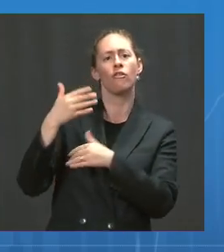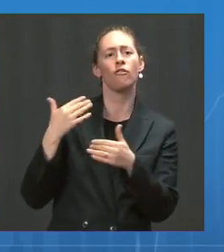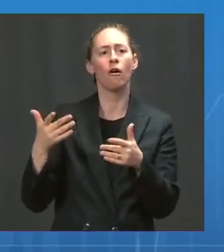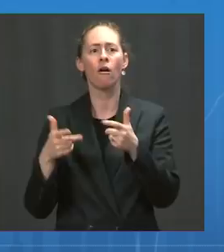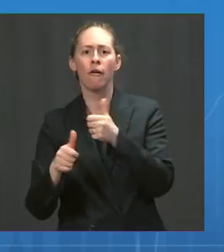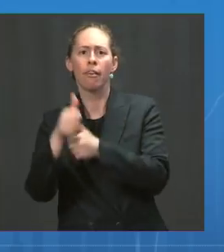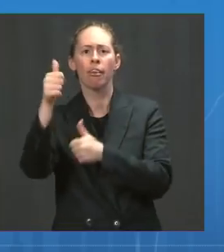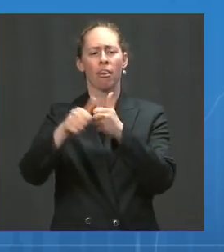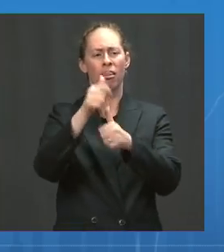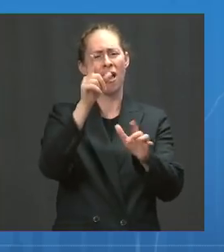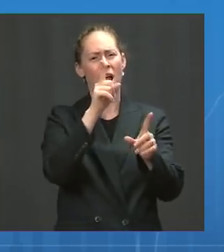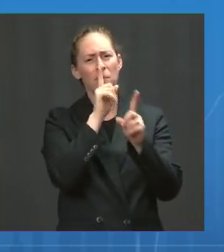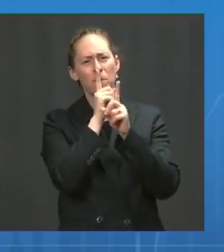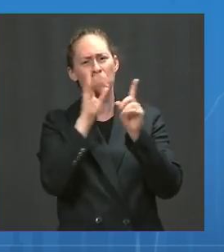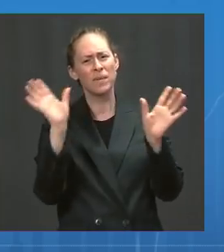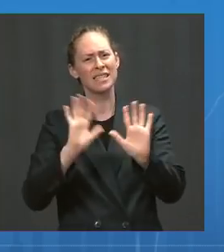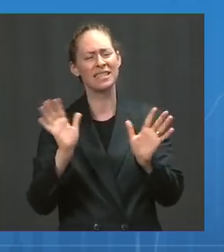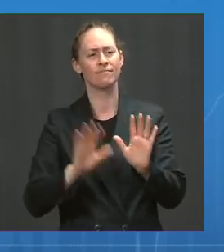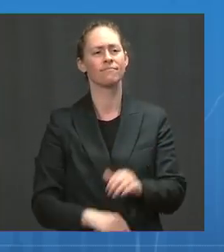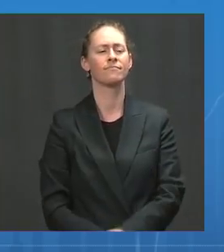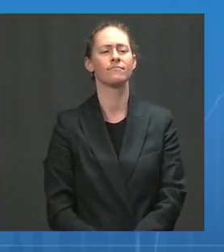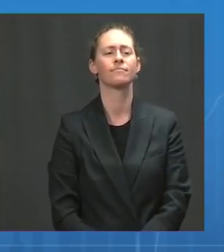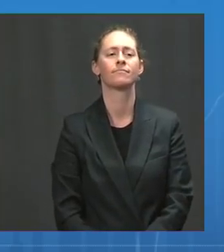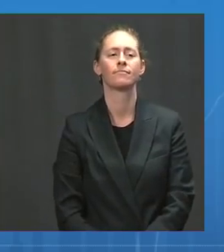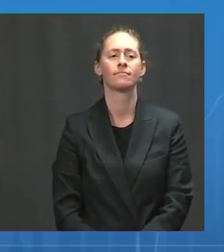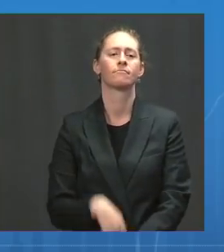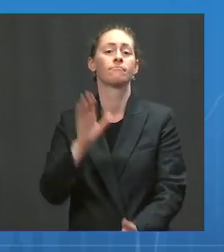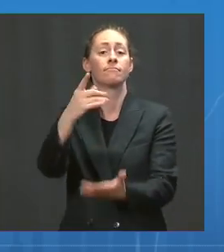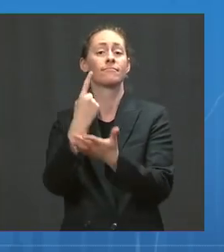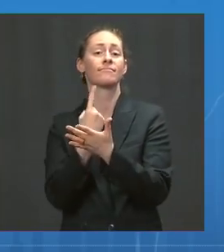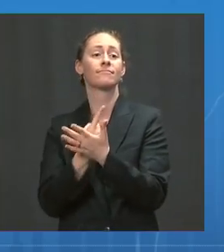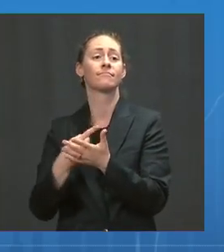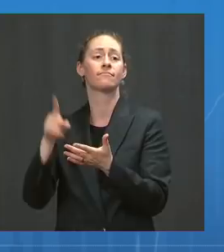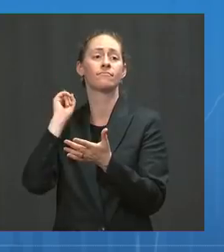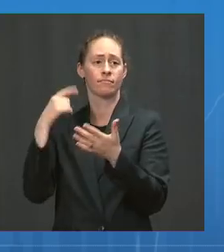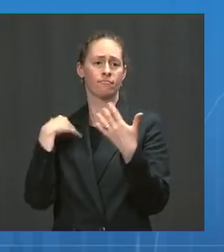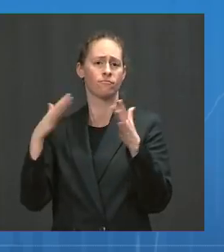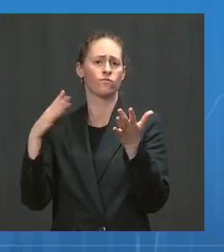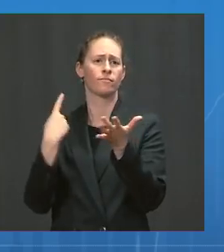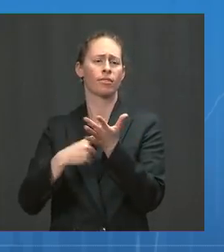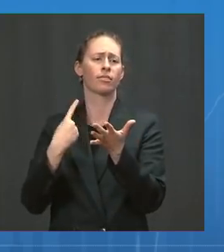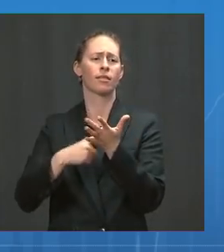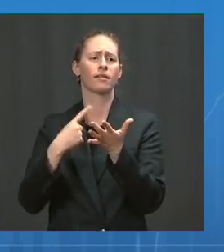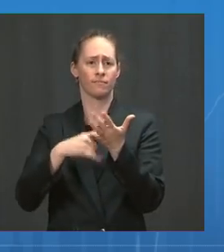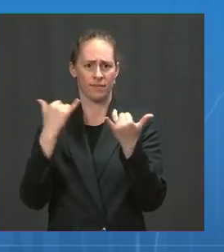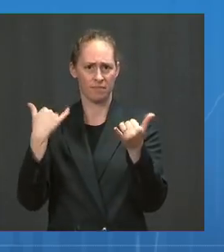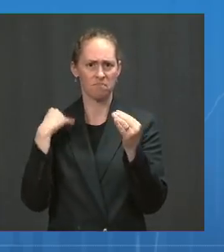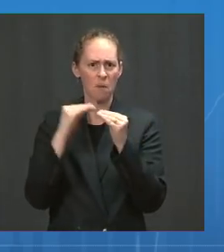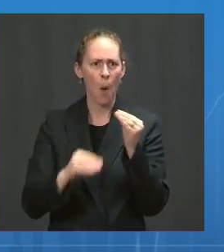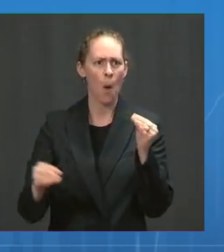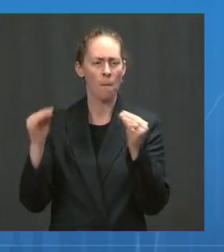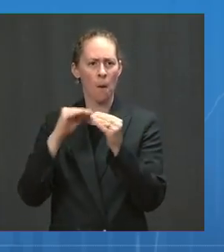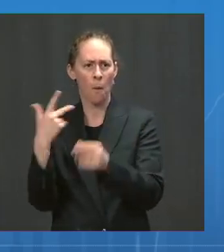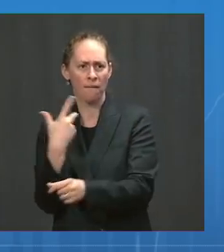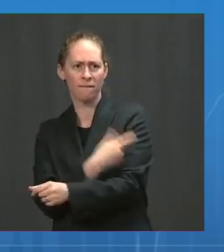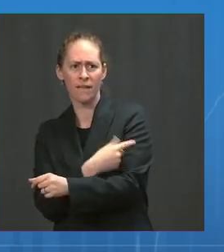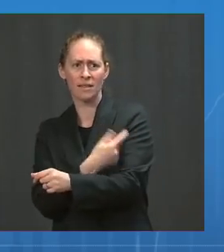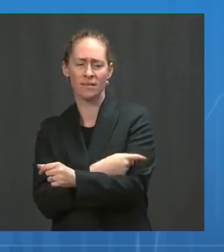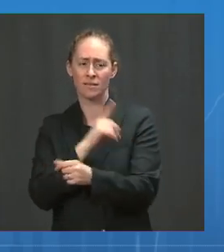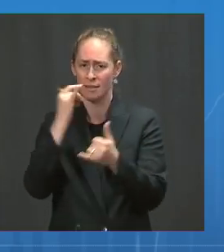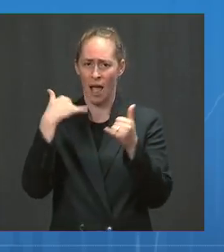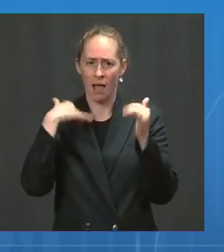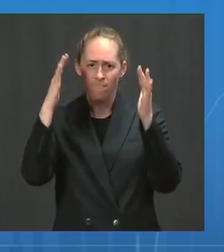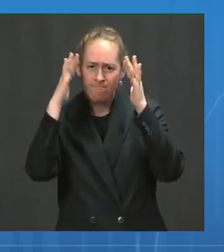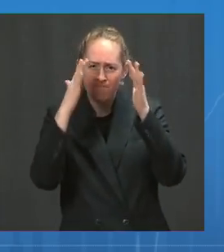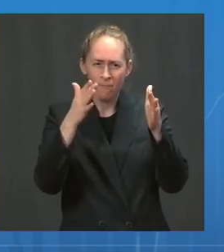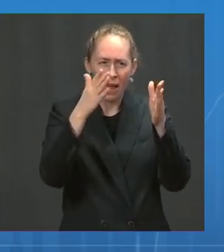As I said last week, vaccinating more and more Americans each day is an individual-by-individual, community-by